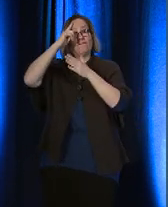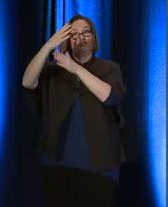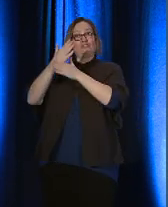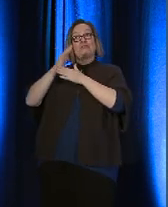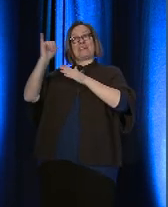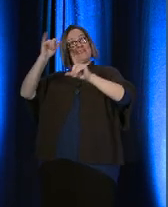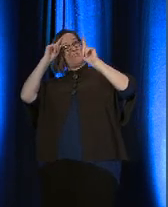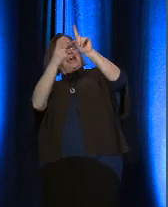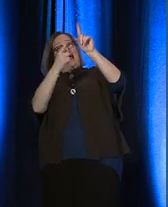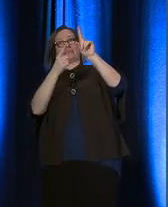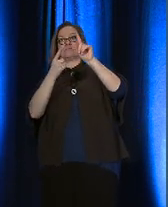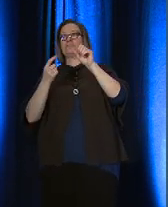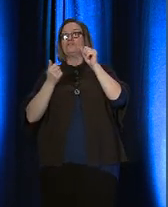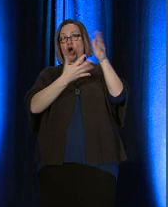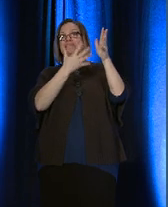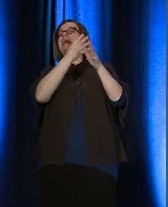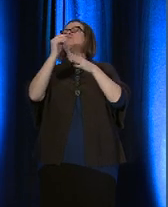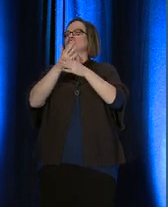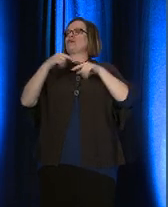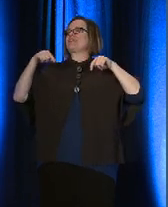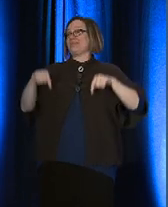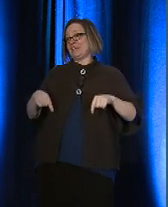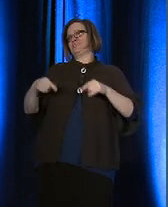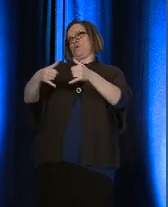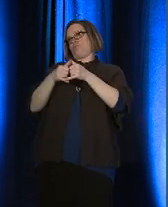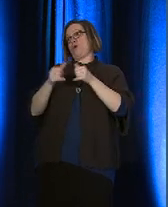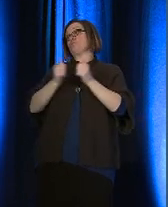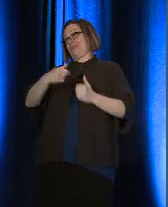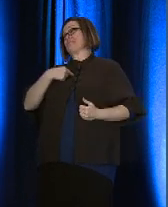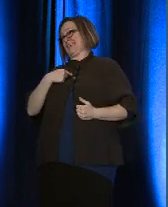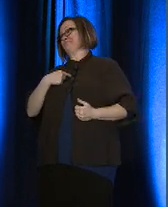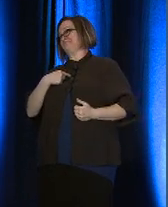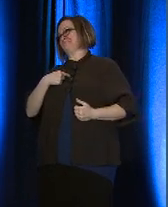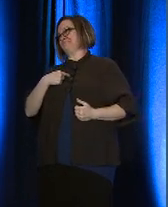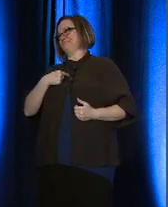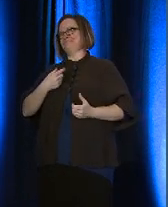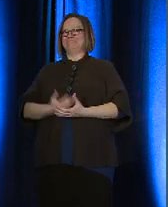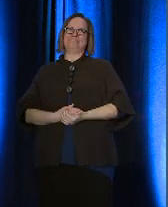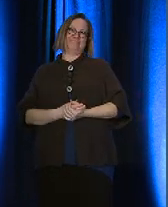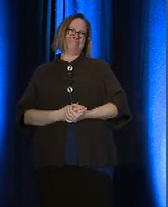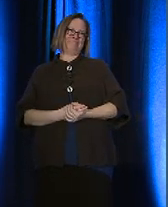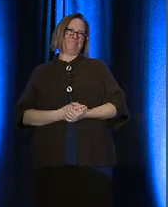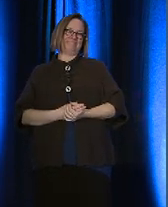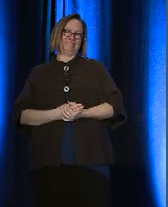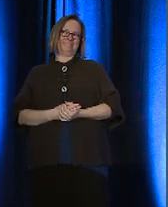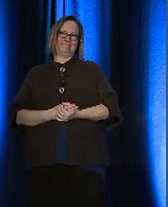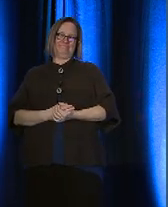doing, sharing this 4Cs Exemplar Award with me. for The